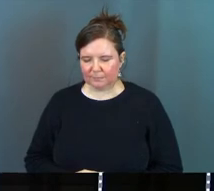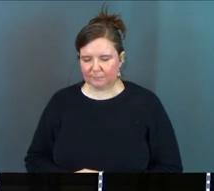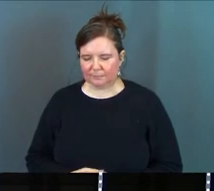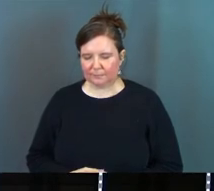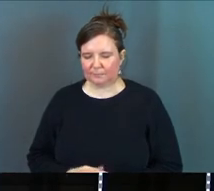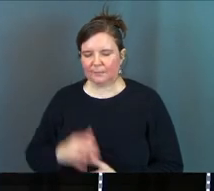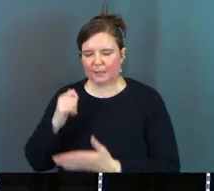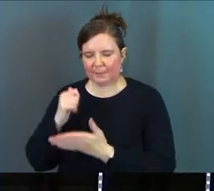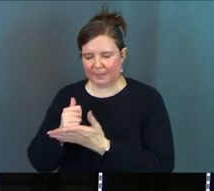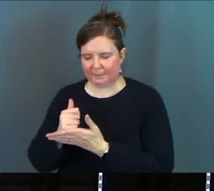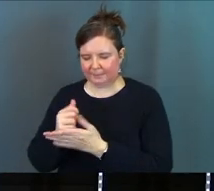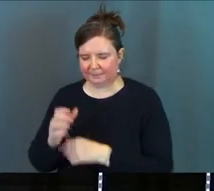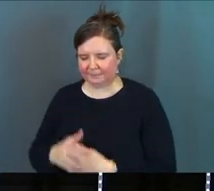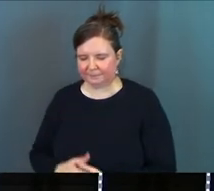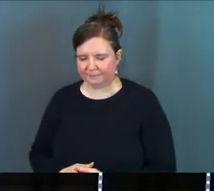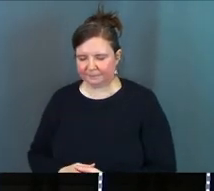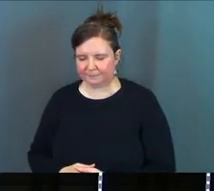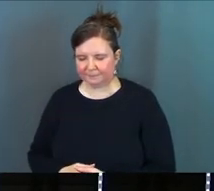amen